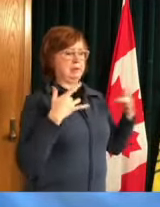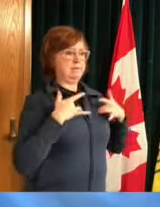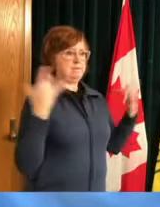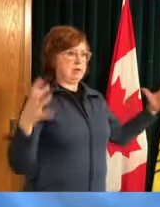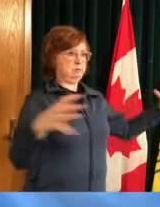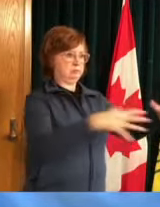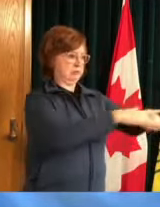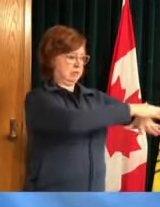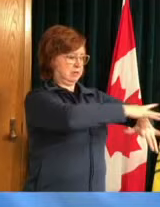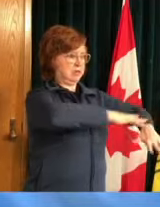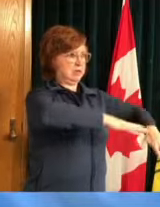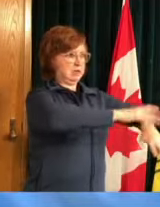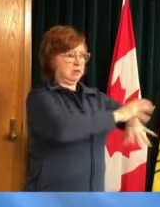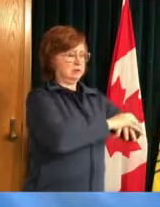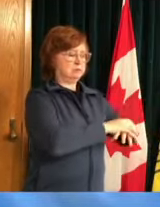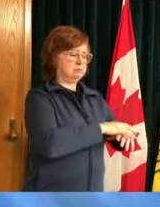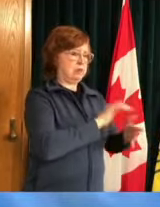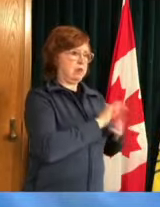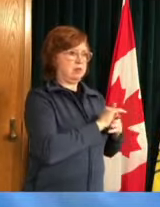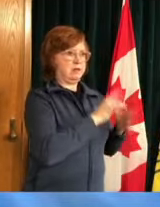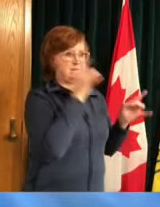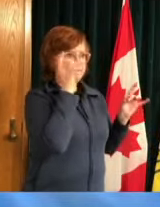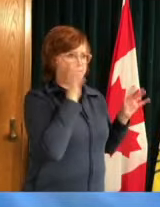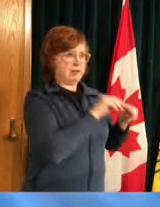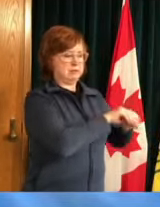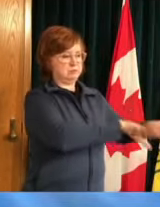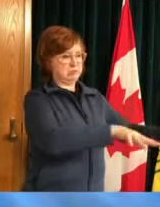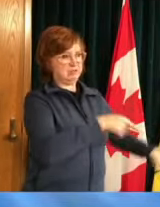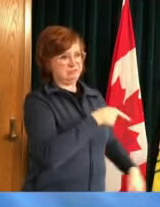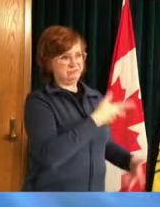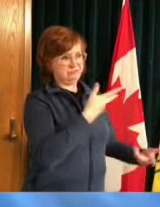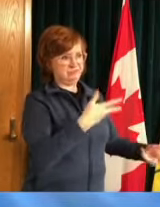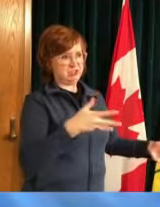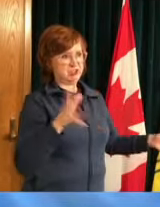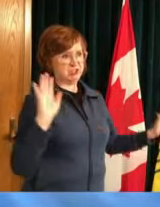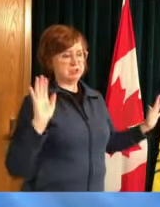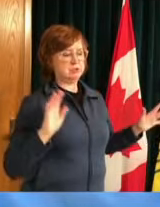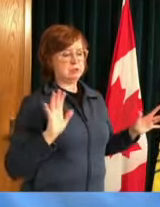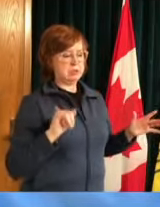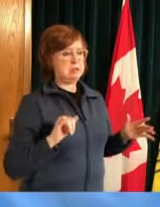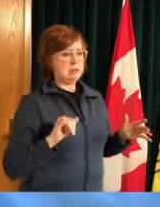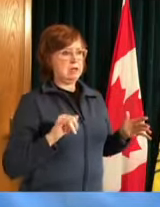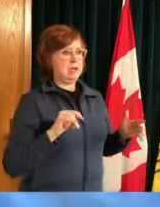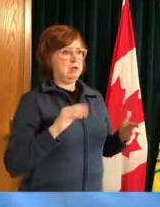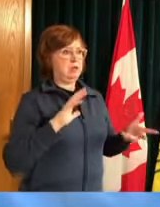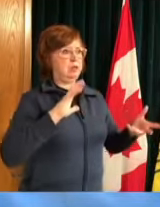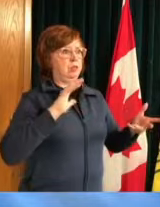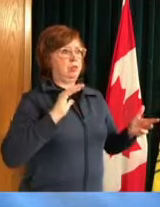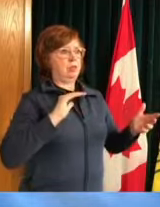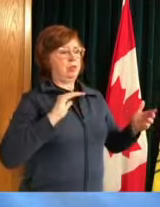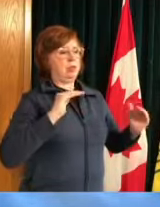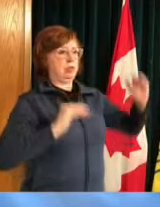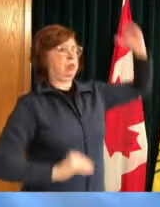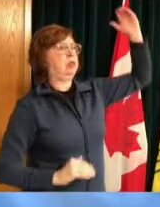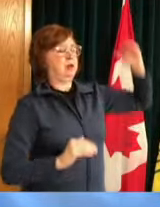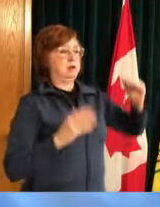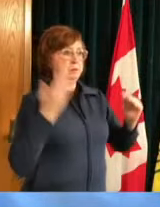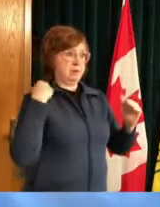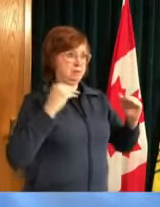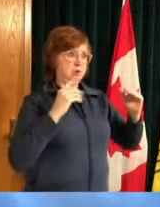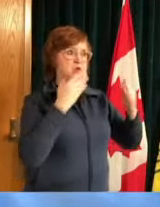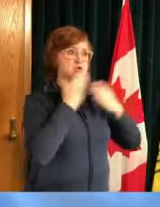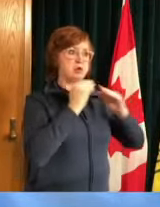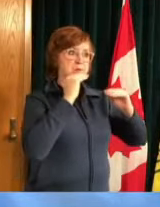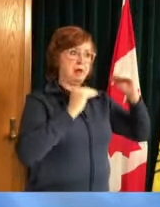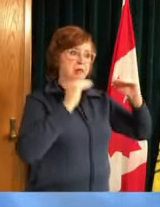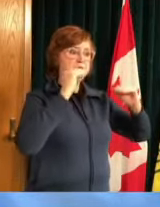we are at a critical point right now on a positive note vaccine nations are accelerating 40 and older and then